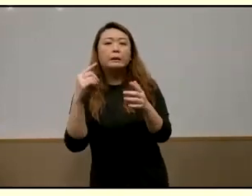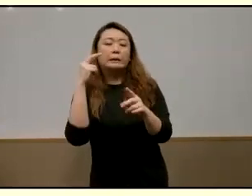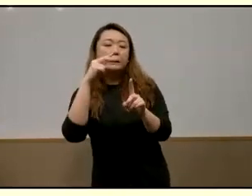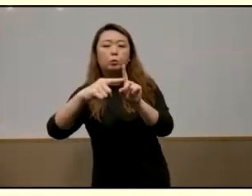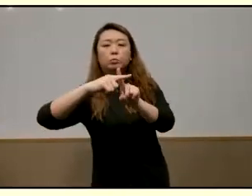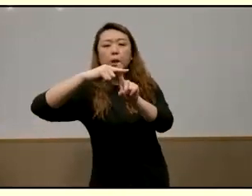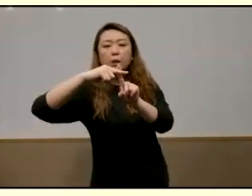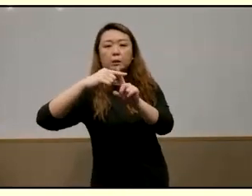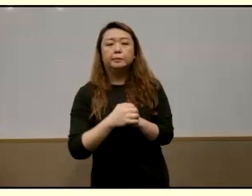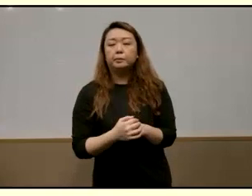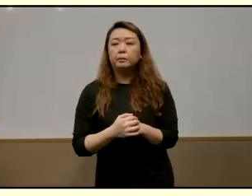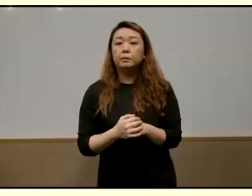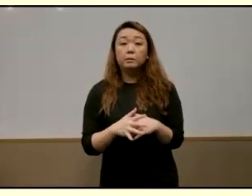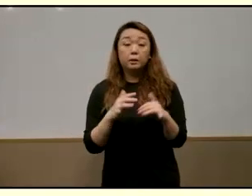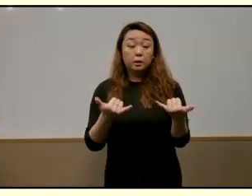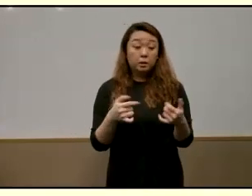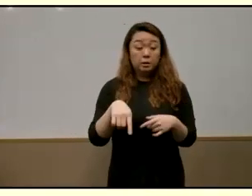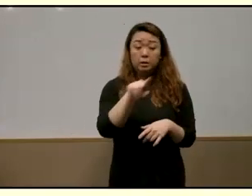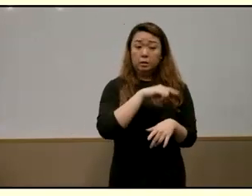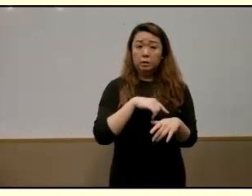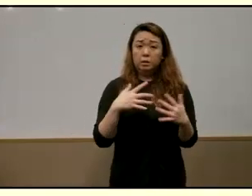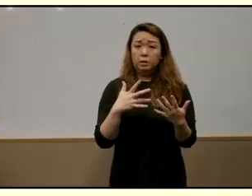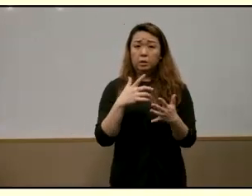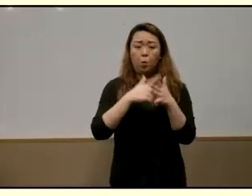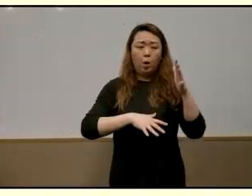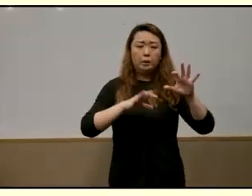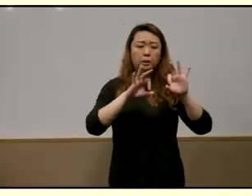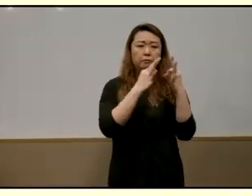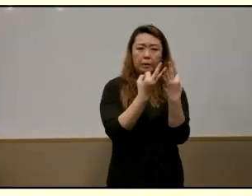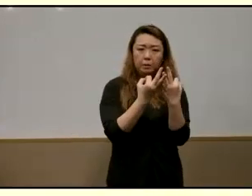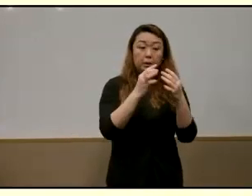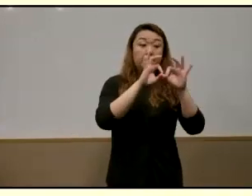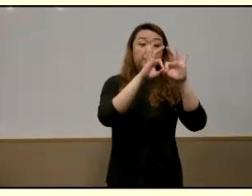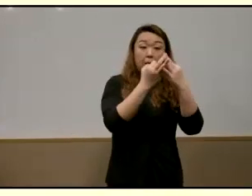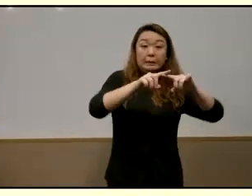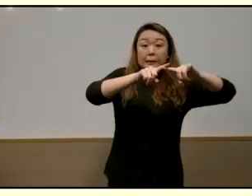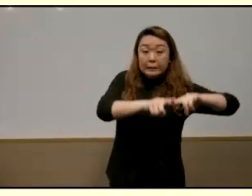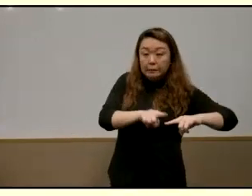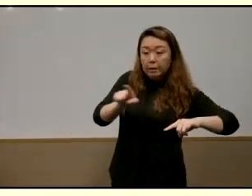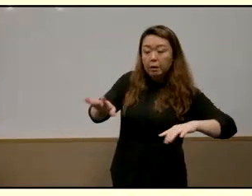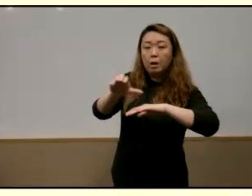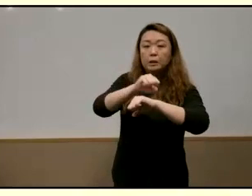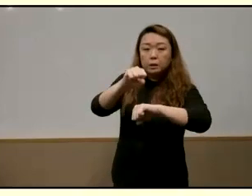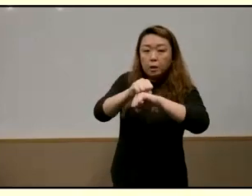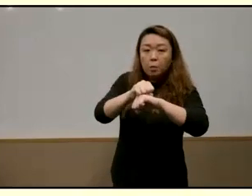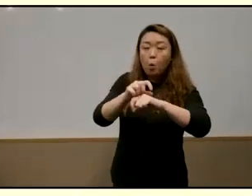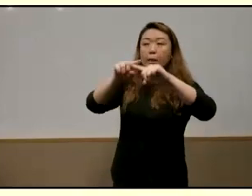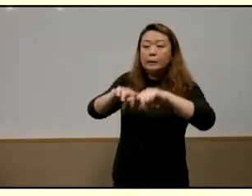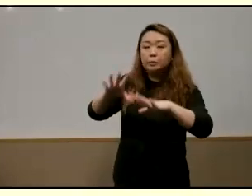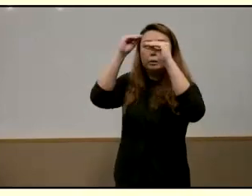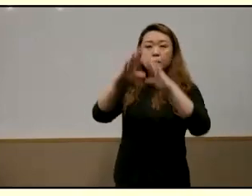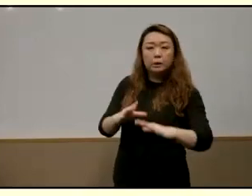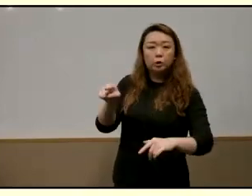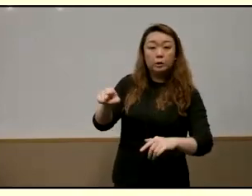the chain of reasoning families describe seem to be as follows families depend on the state's competence and on the care of teachers and this